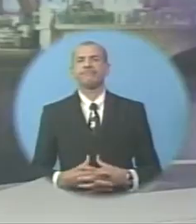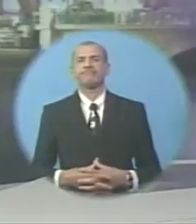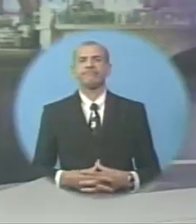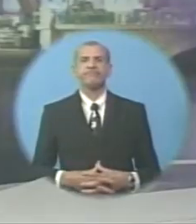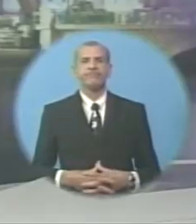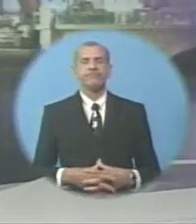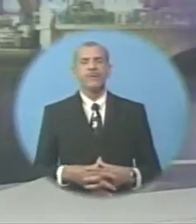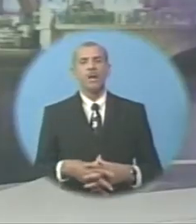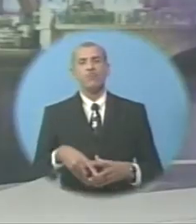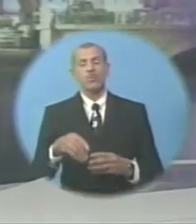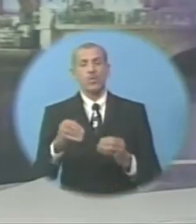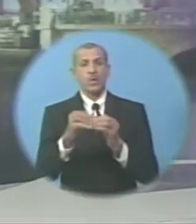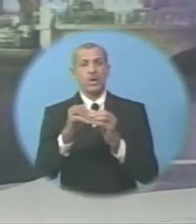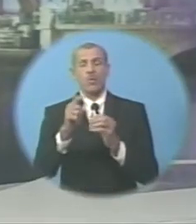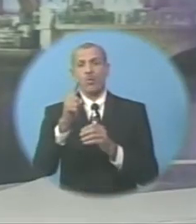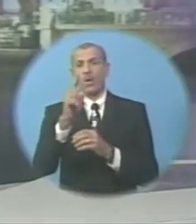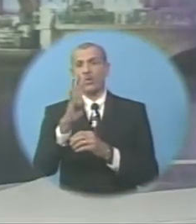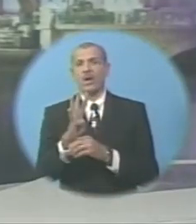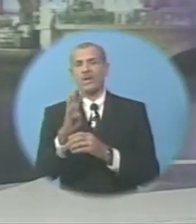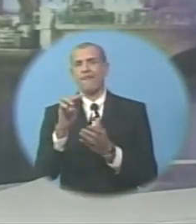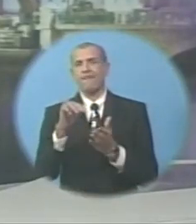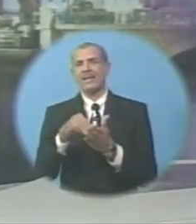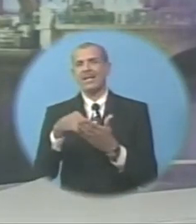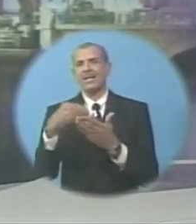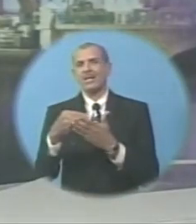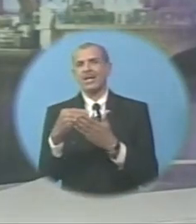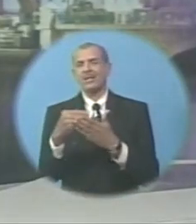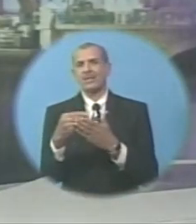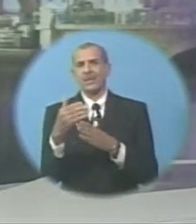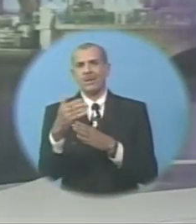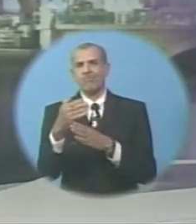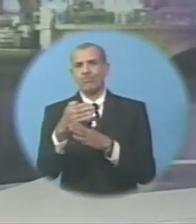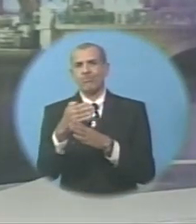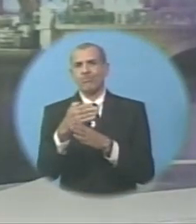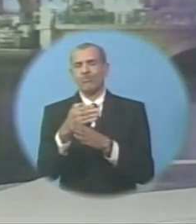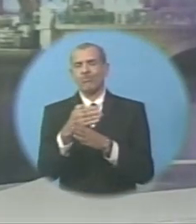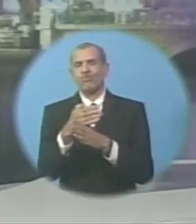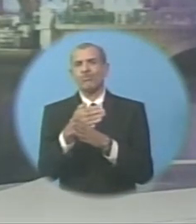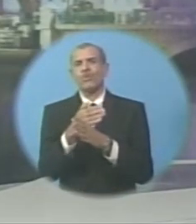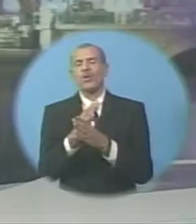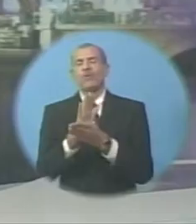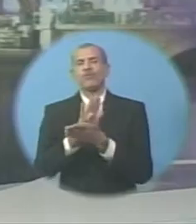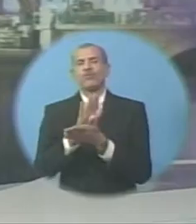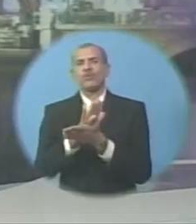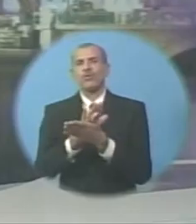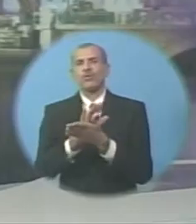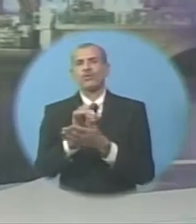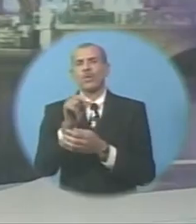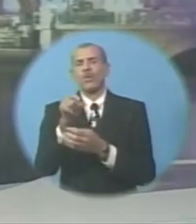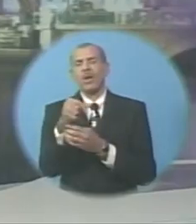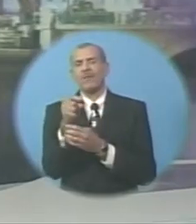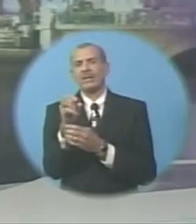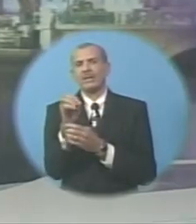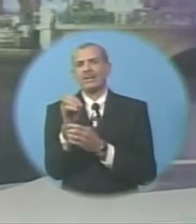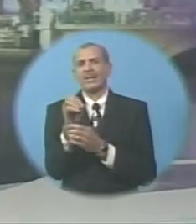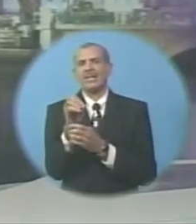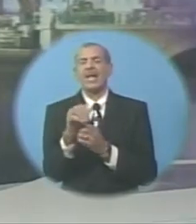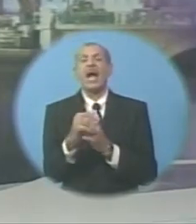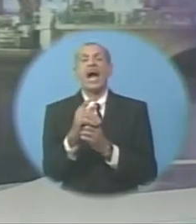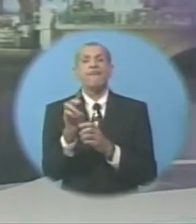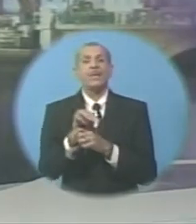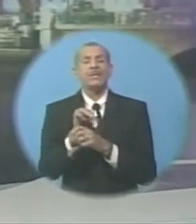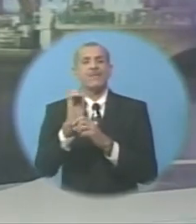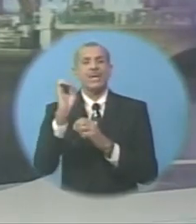Over a quarter million dollars has been spent on upgrading schools for the Caribbean Vacational Qualification Certification. Minister of